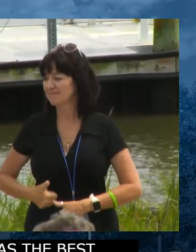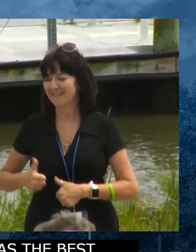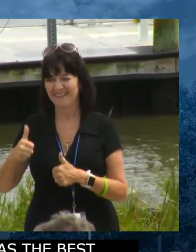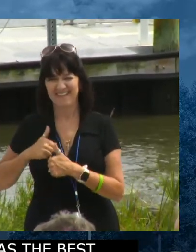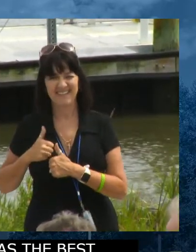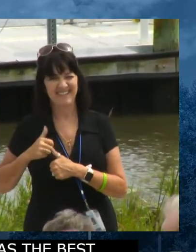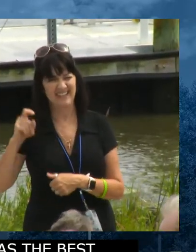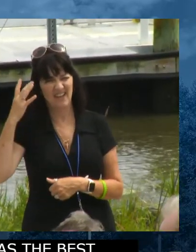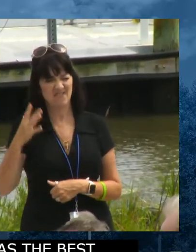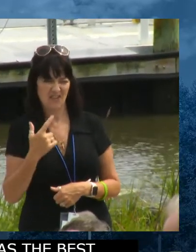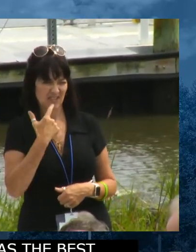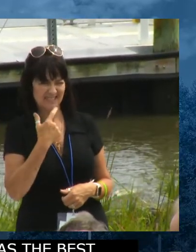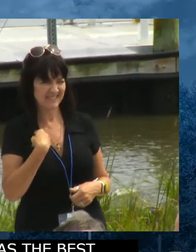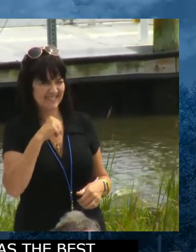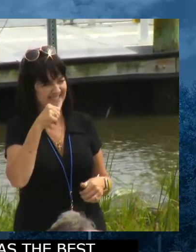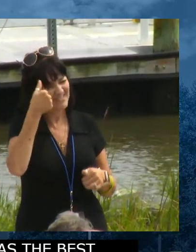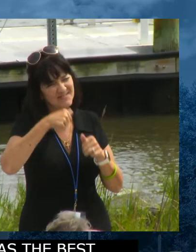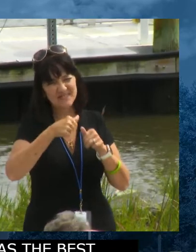I was a yes.